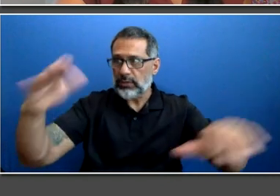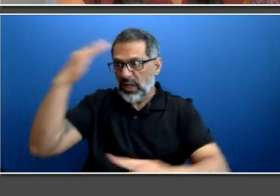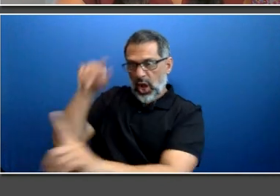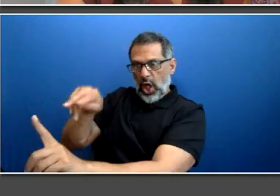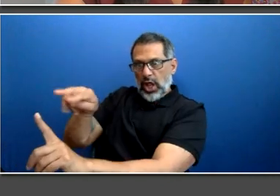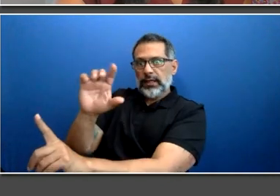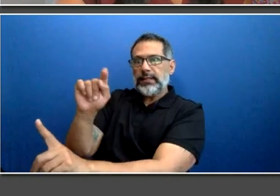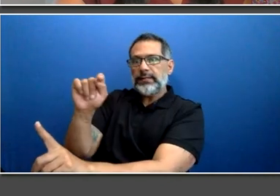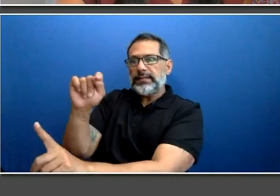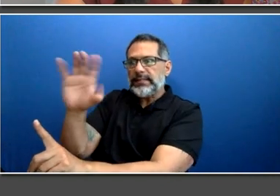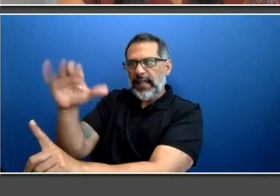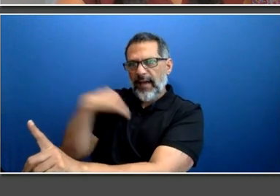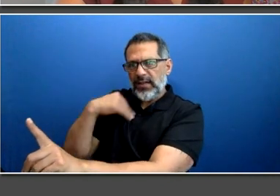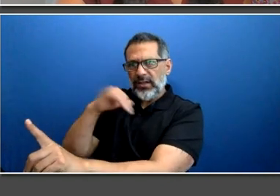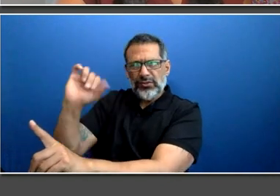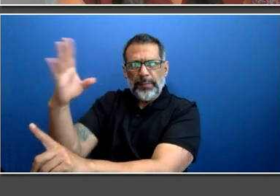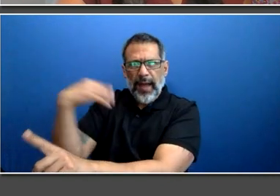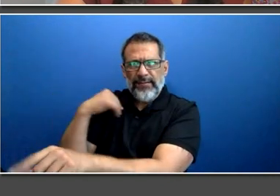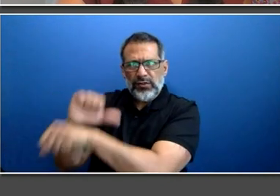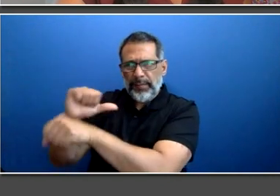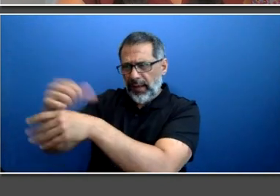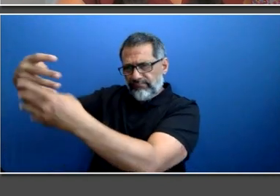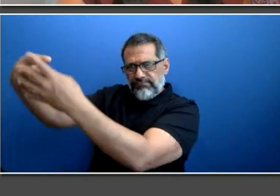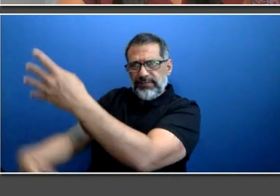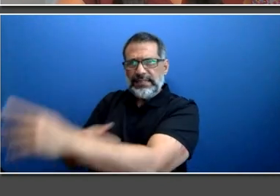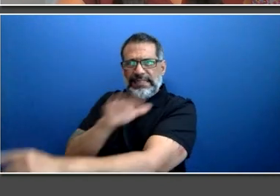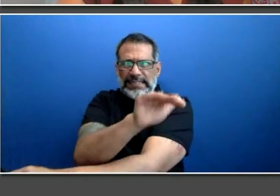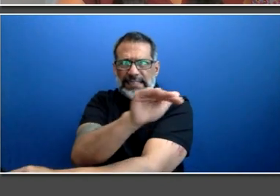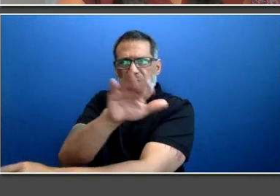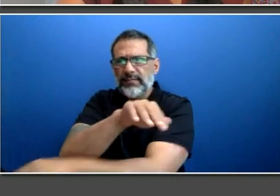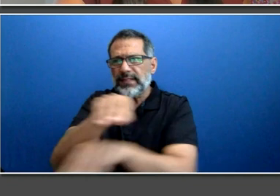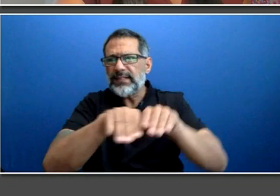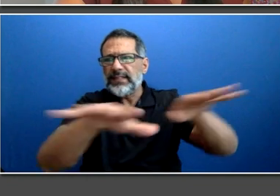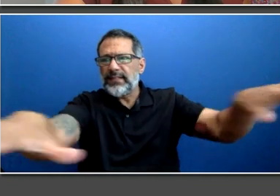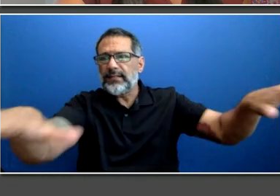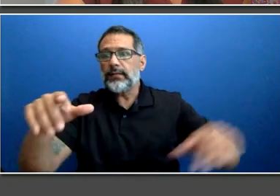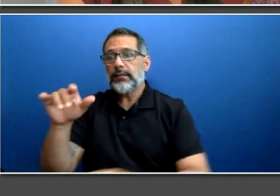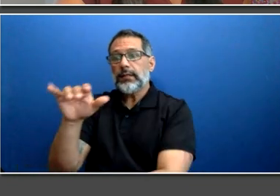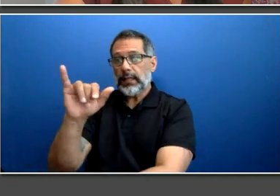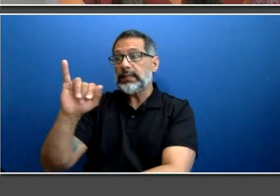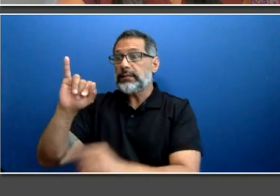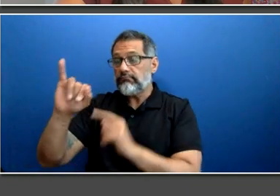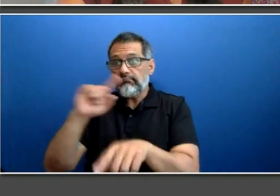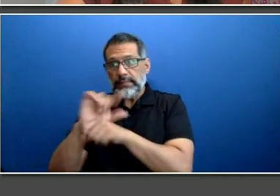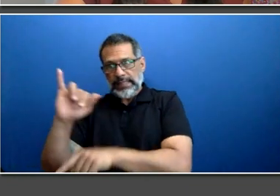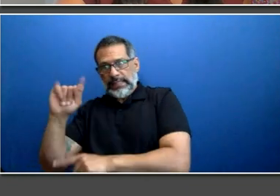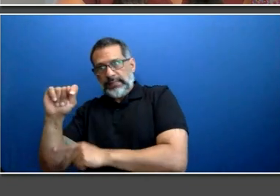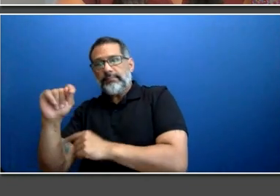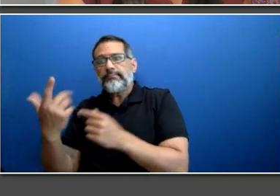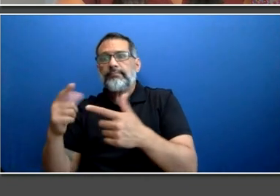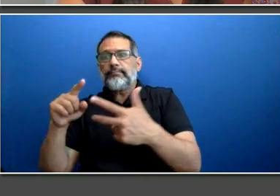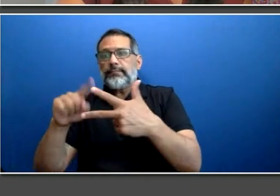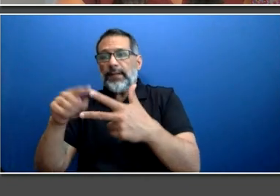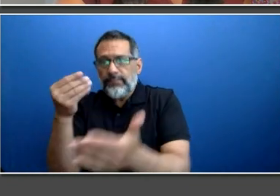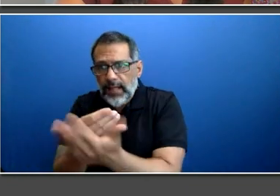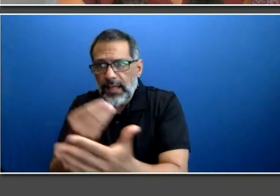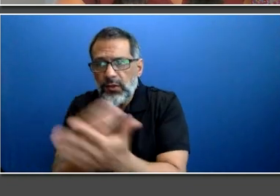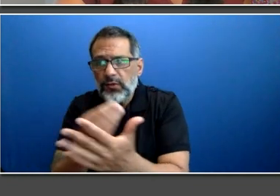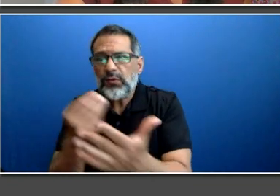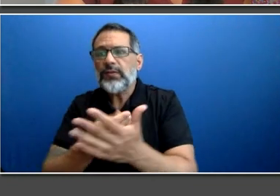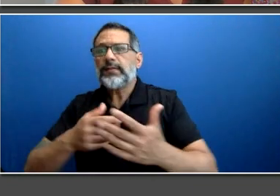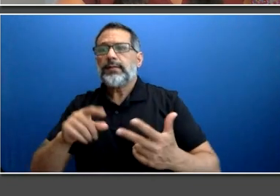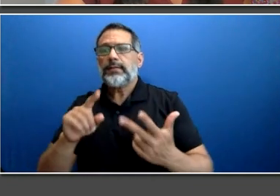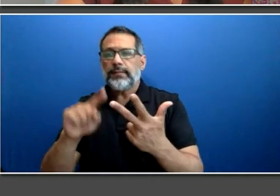few. I think he mentioned IT. I believe he mentioned finance. We have jobs in procurement. I'm in the